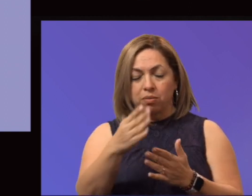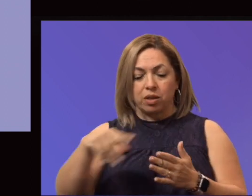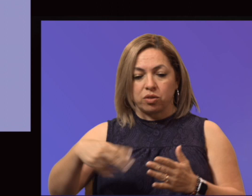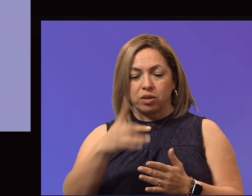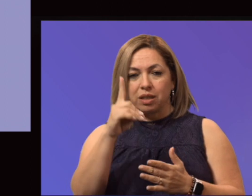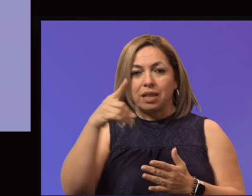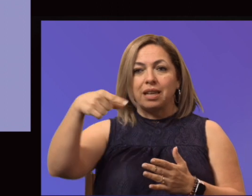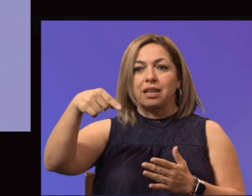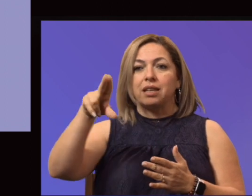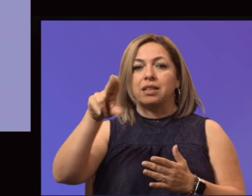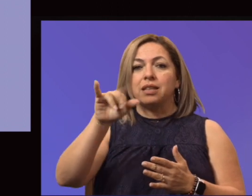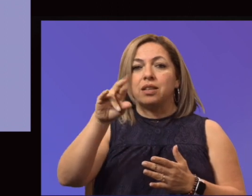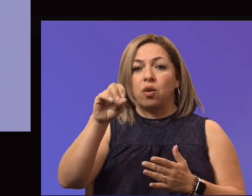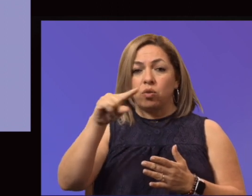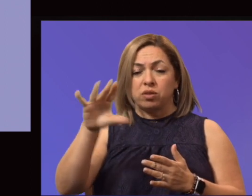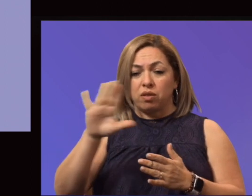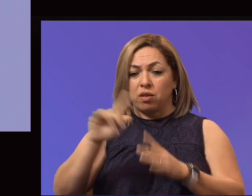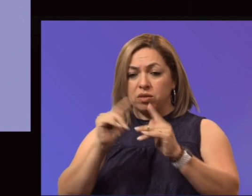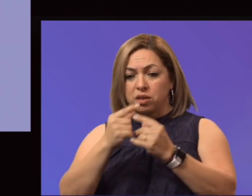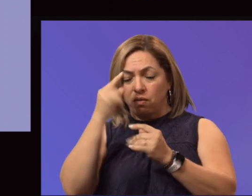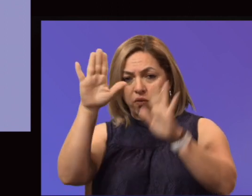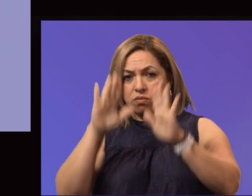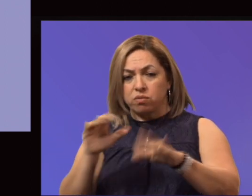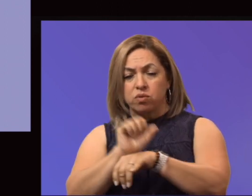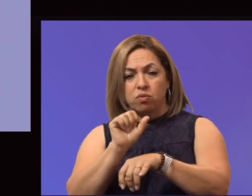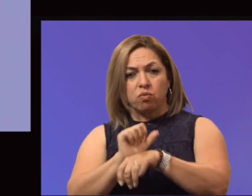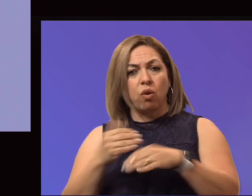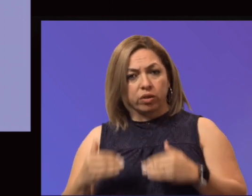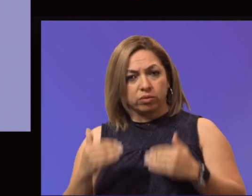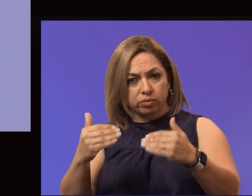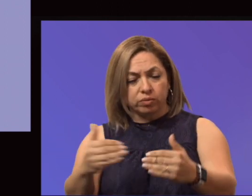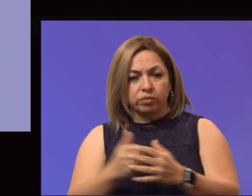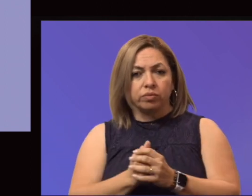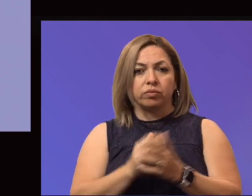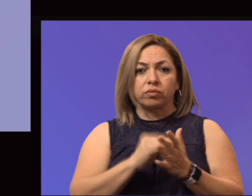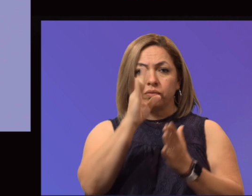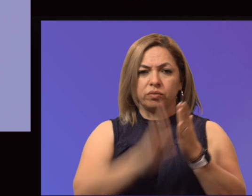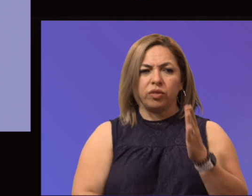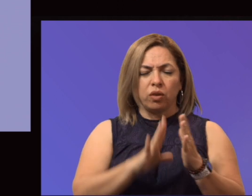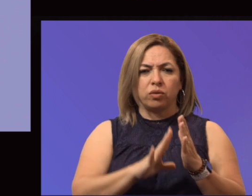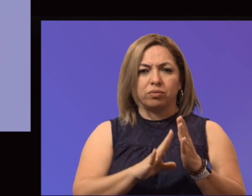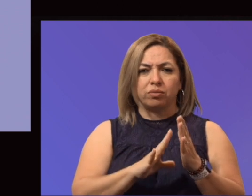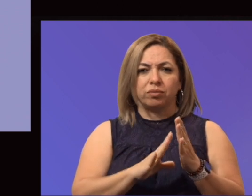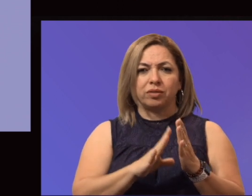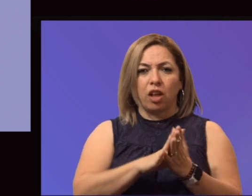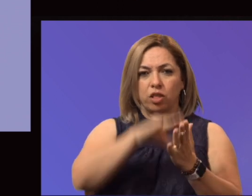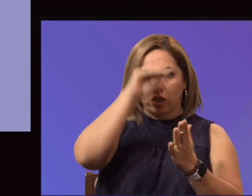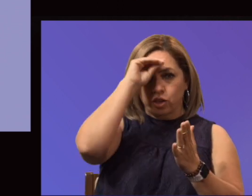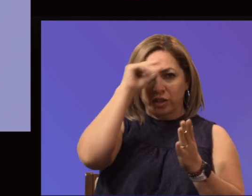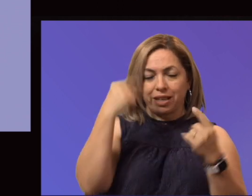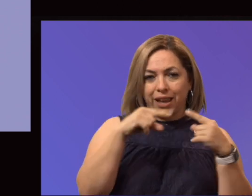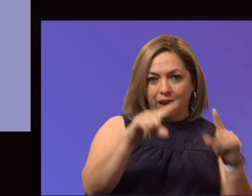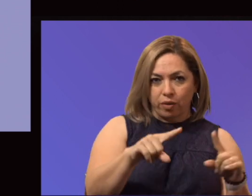for the great work that they've done in moving this forward. Student learning outcomes. So keeping math in mind, I